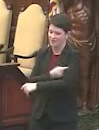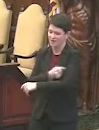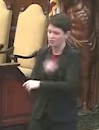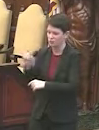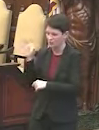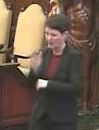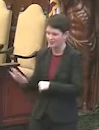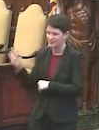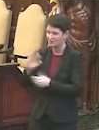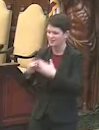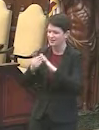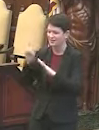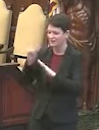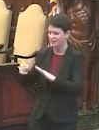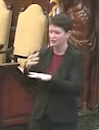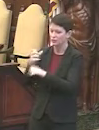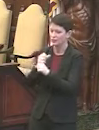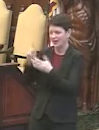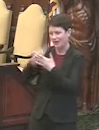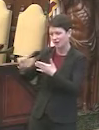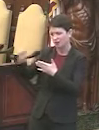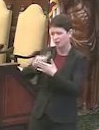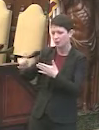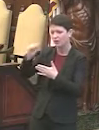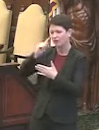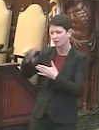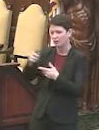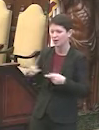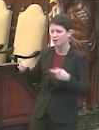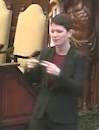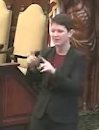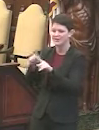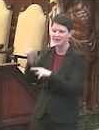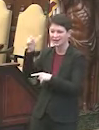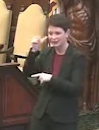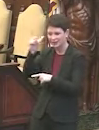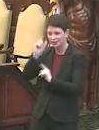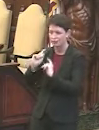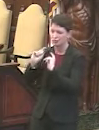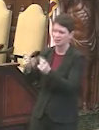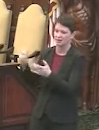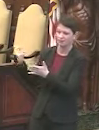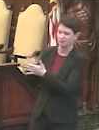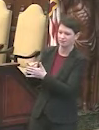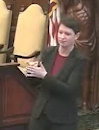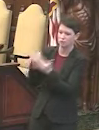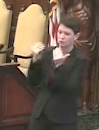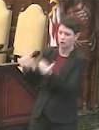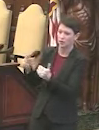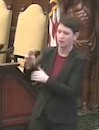would you estimate the city would need to be receiving weekly for a site like Lincoln Financial Field to get the green light from the city?